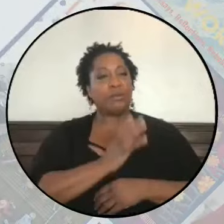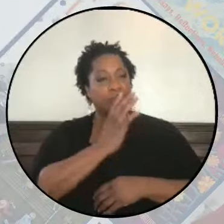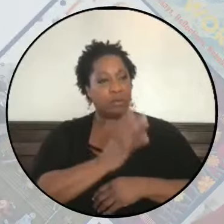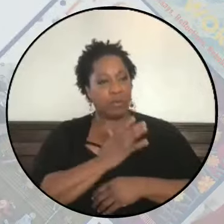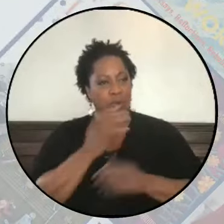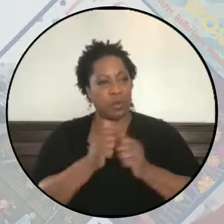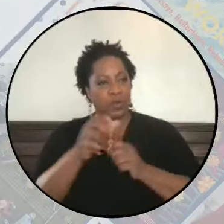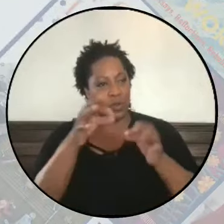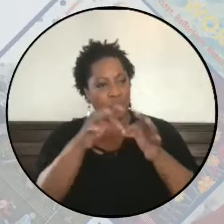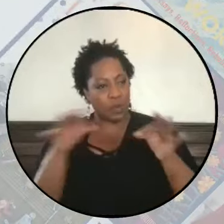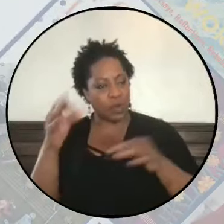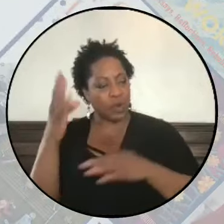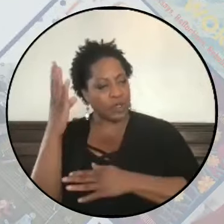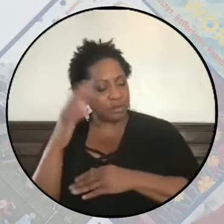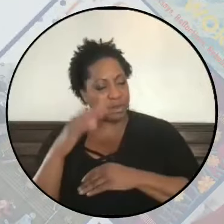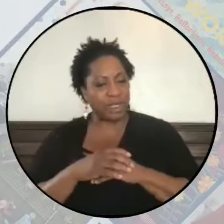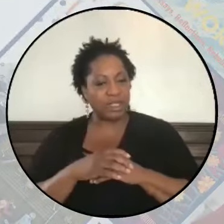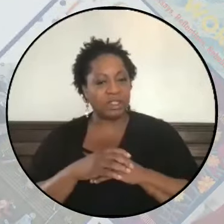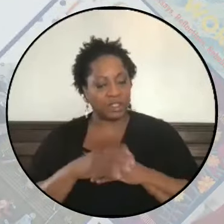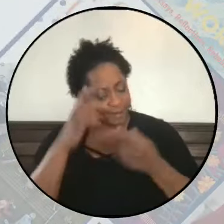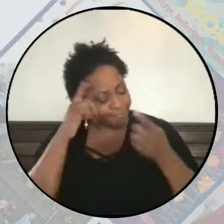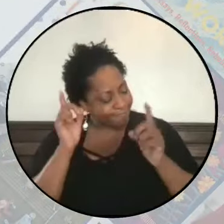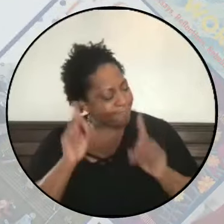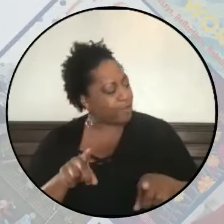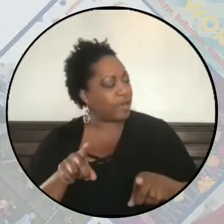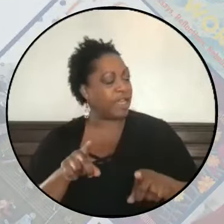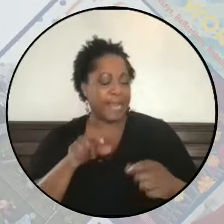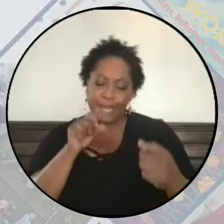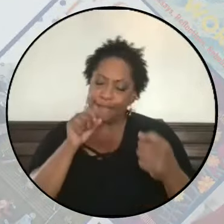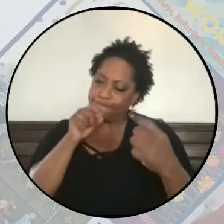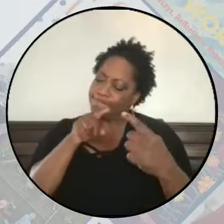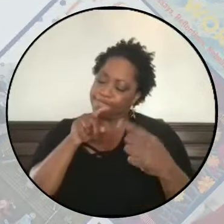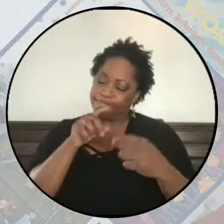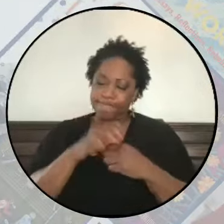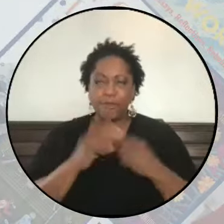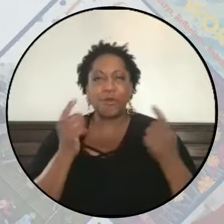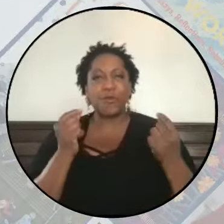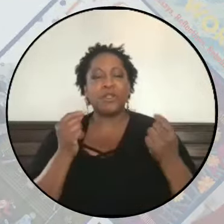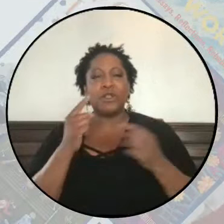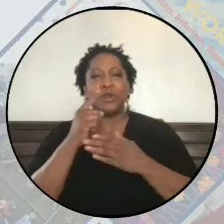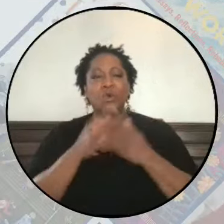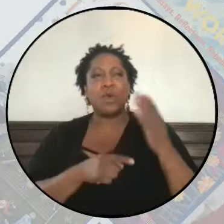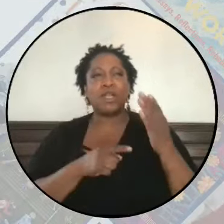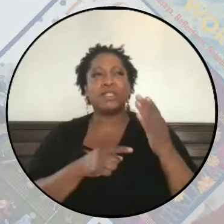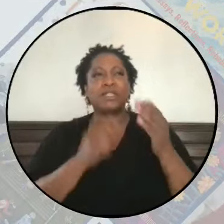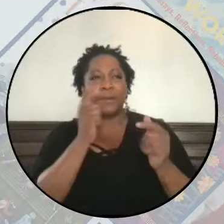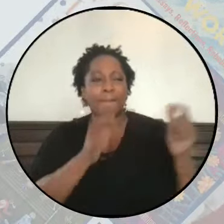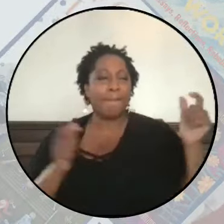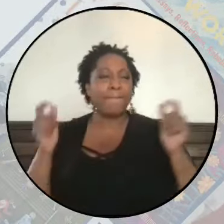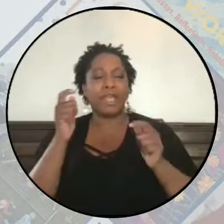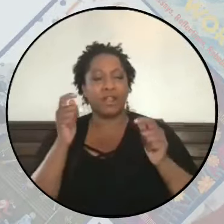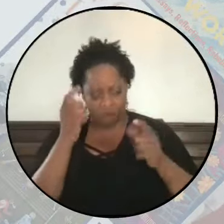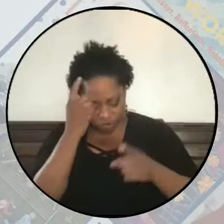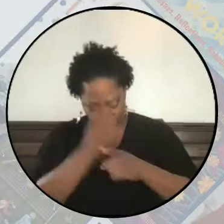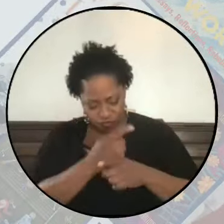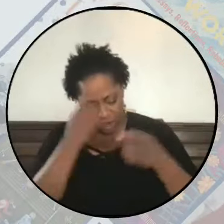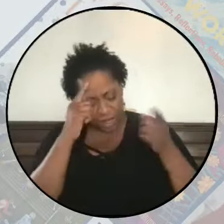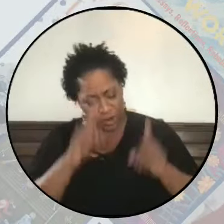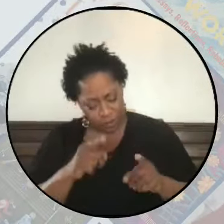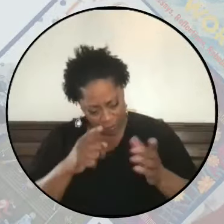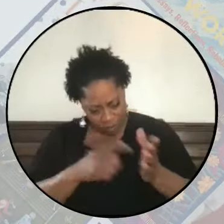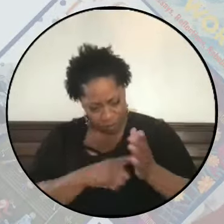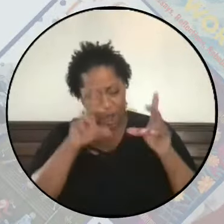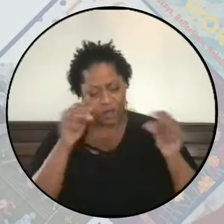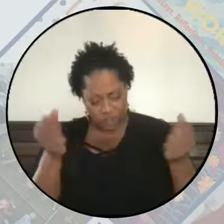contributions and I think you're absolutely right that we have to do everything